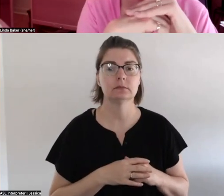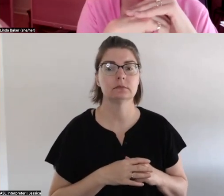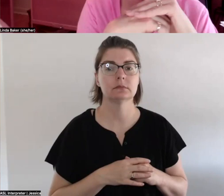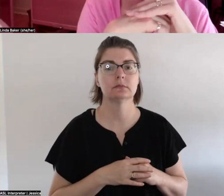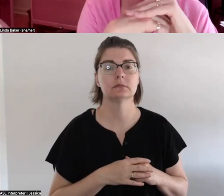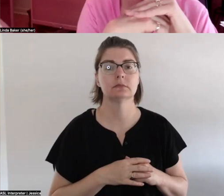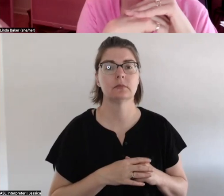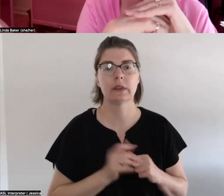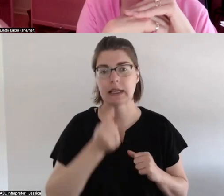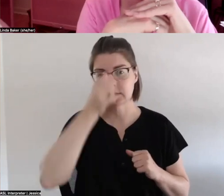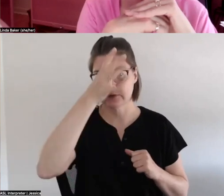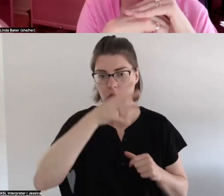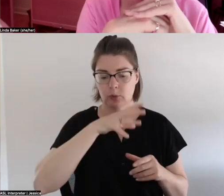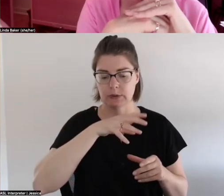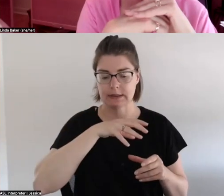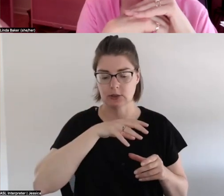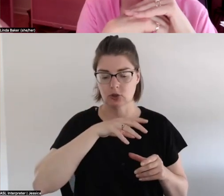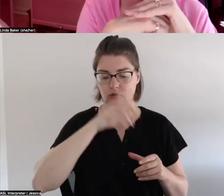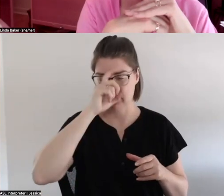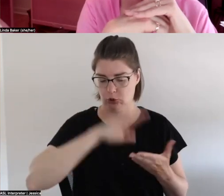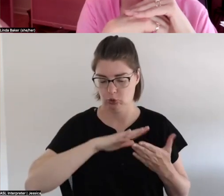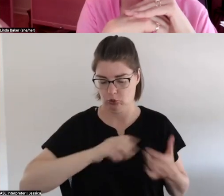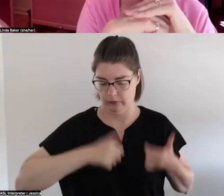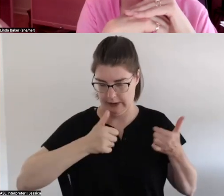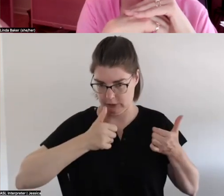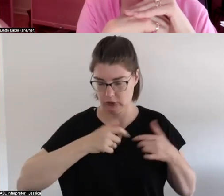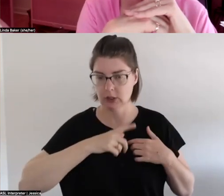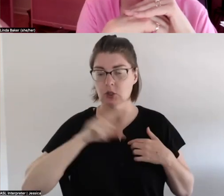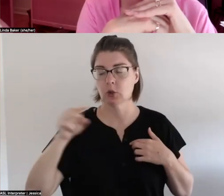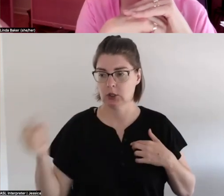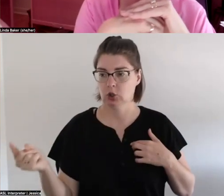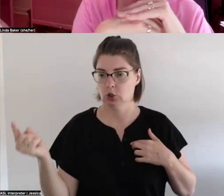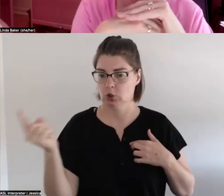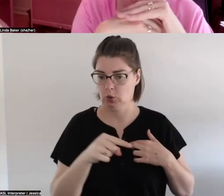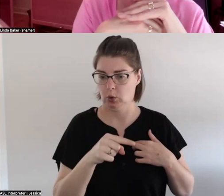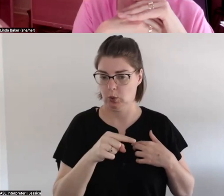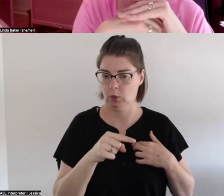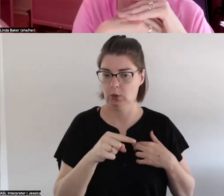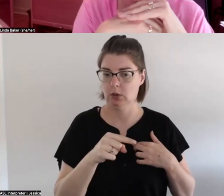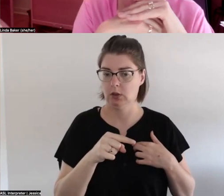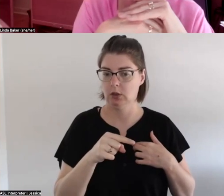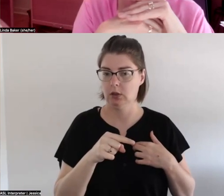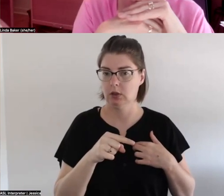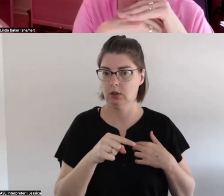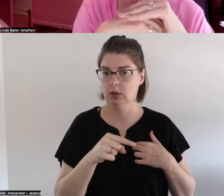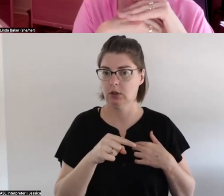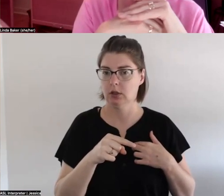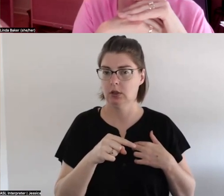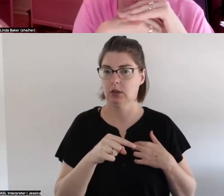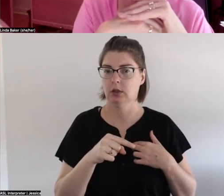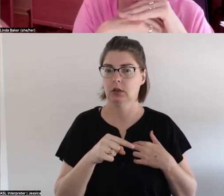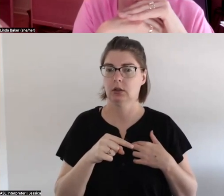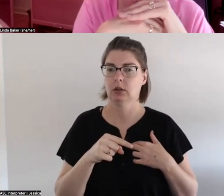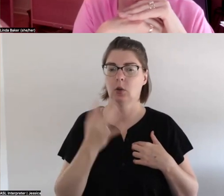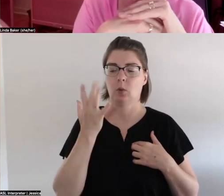in his father was an indian residential school survivor and he had to go in um because his sister they'd been out he'd been out bike